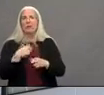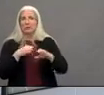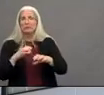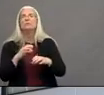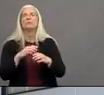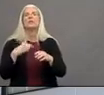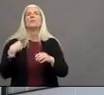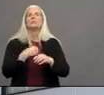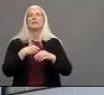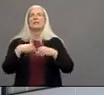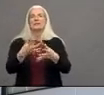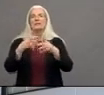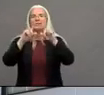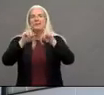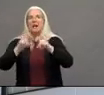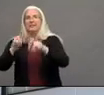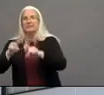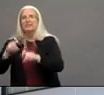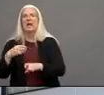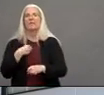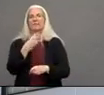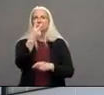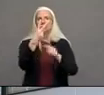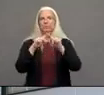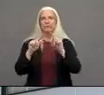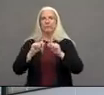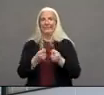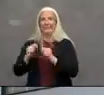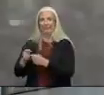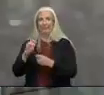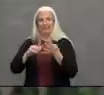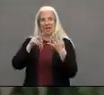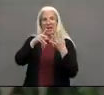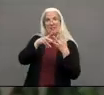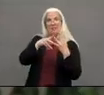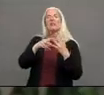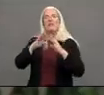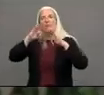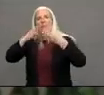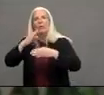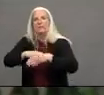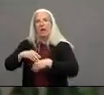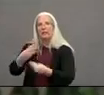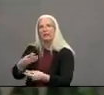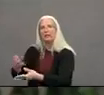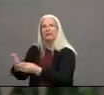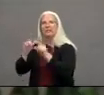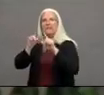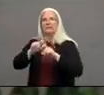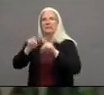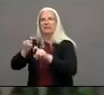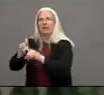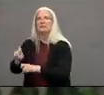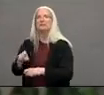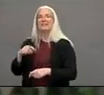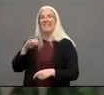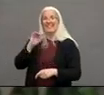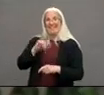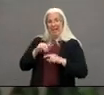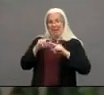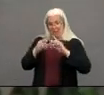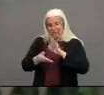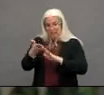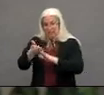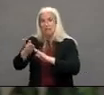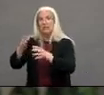specimens seven days a week the focus of the specimens that we take and run through our public health lab are first responders